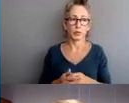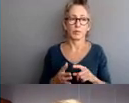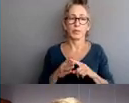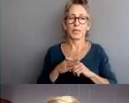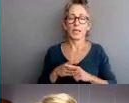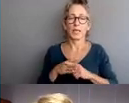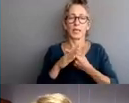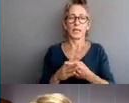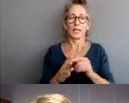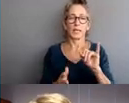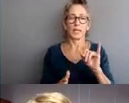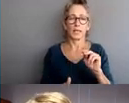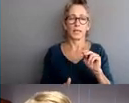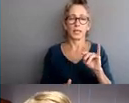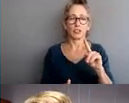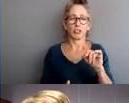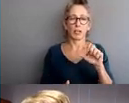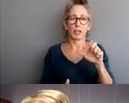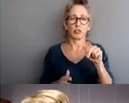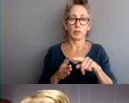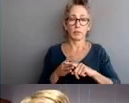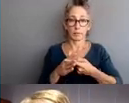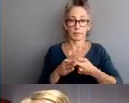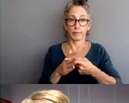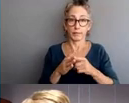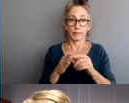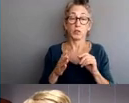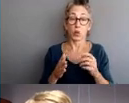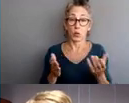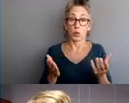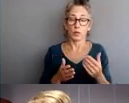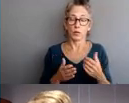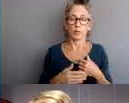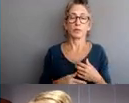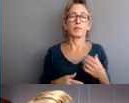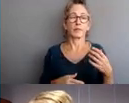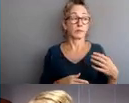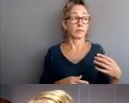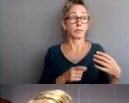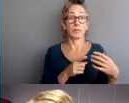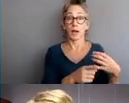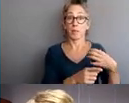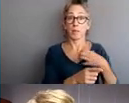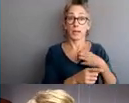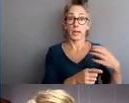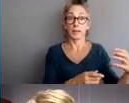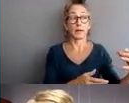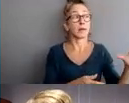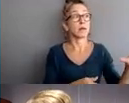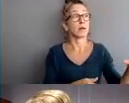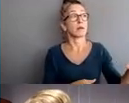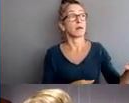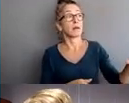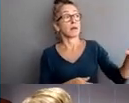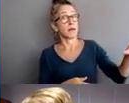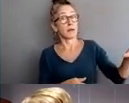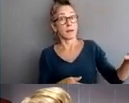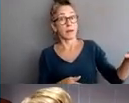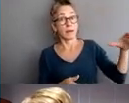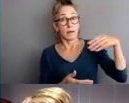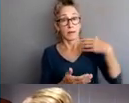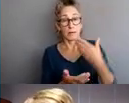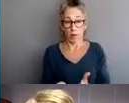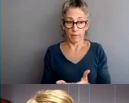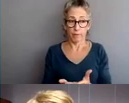Initiation is when a complaint is created. It is assigned a unique tracking number that is provided to the